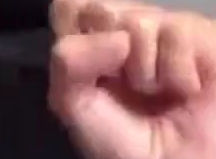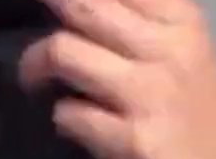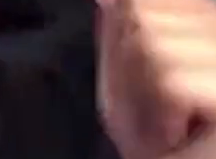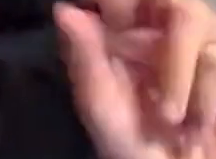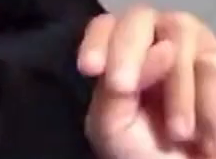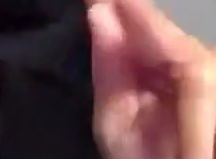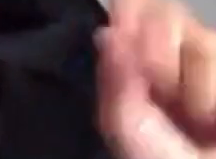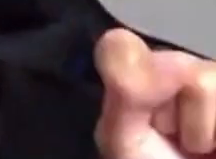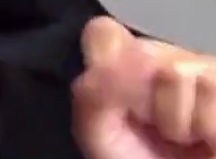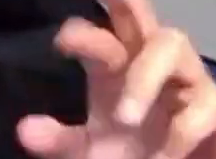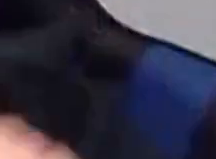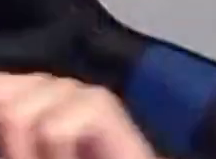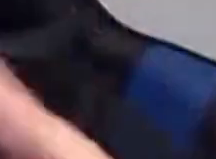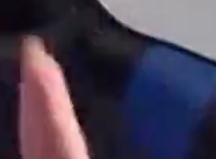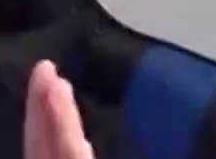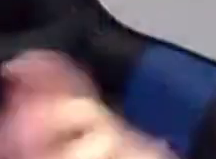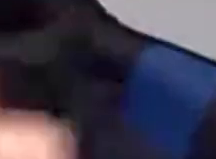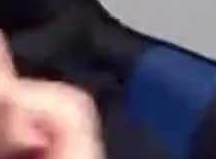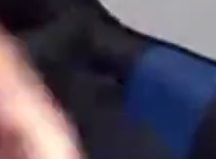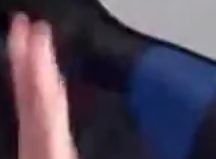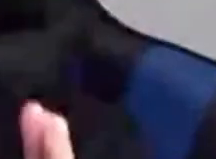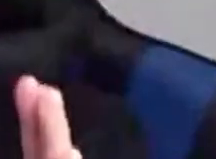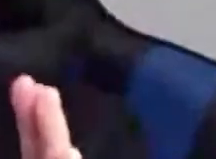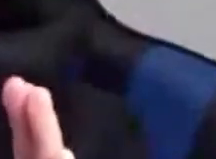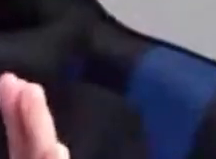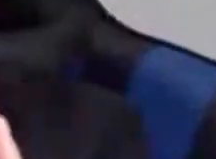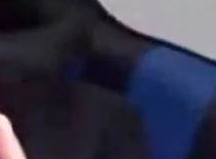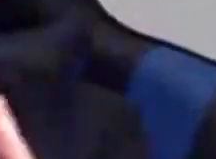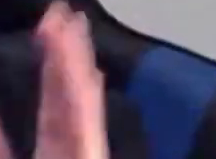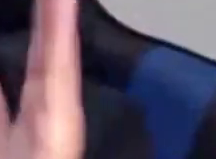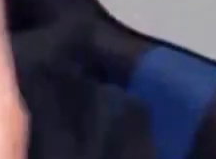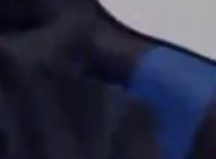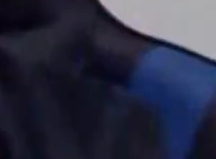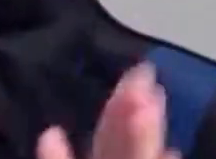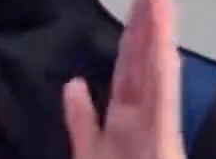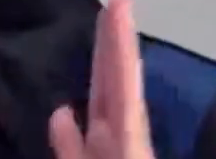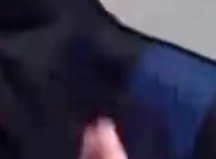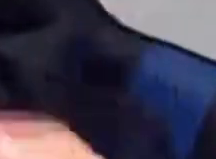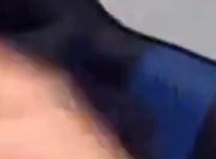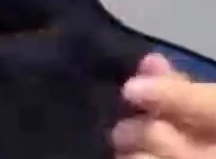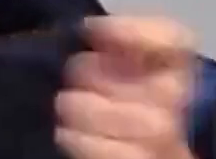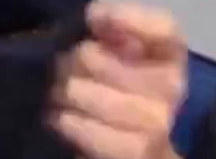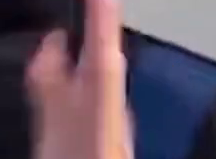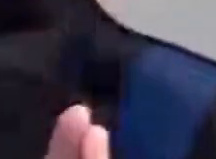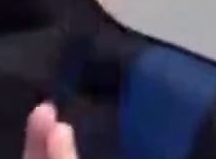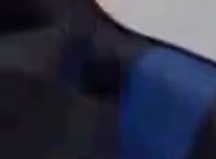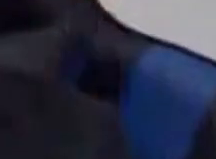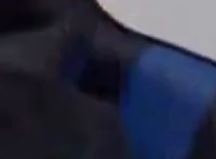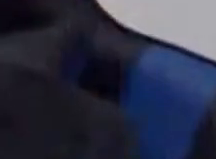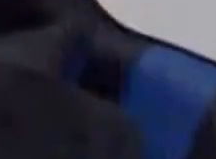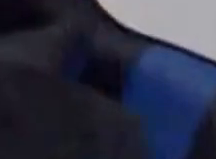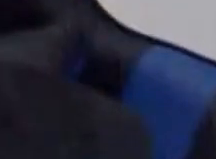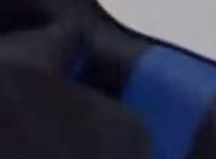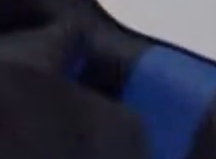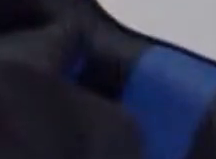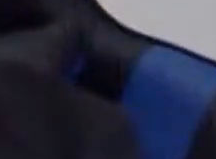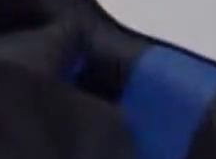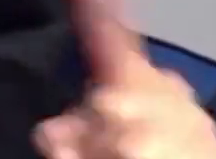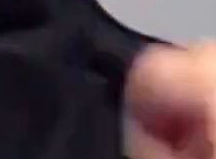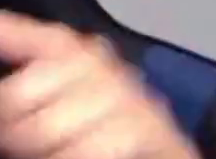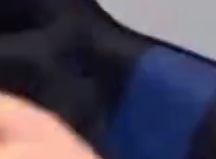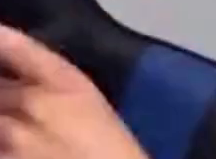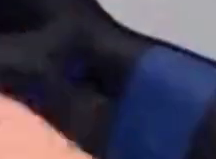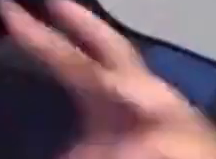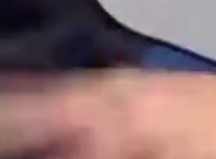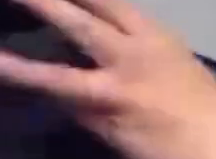writer, organizer, and facilitator. They have, oh, sorry. They hail from Washington, DC.